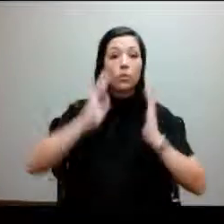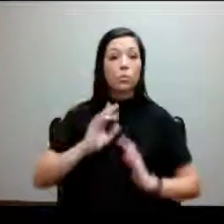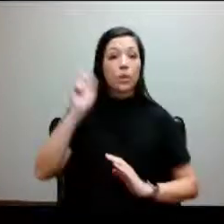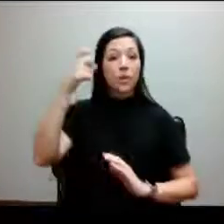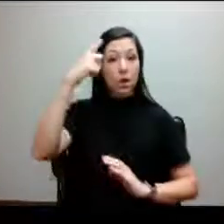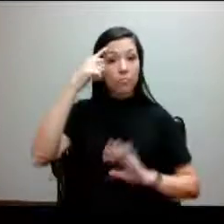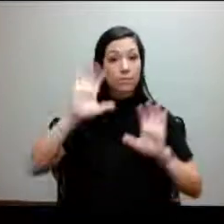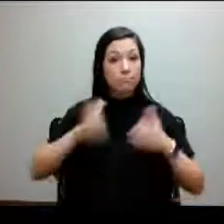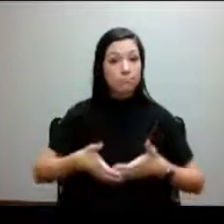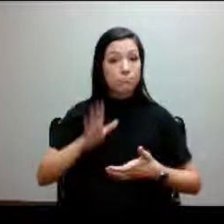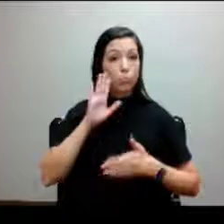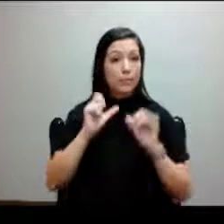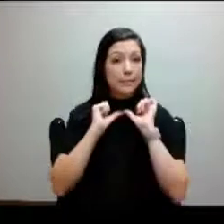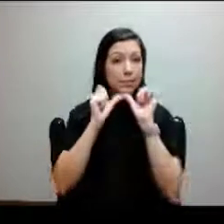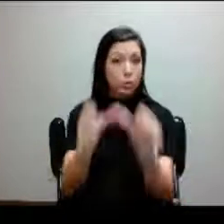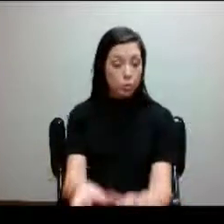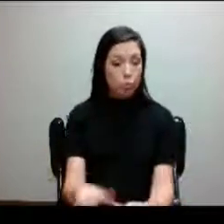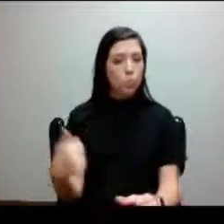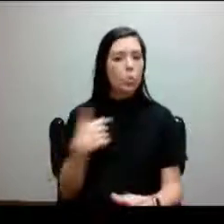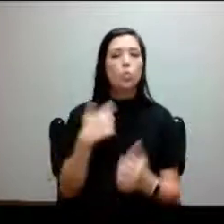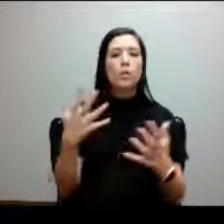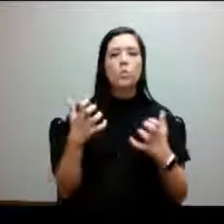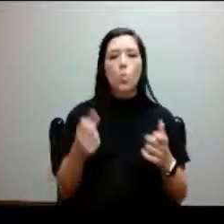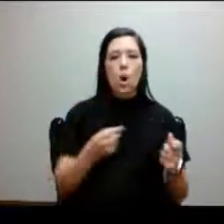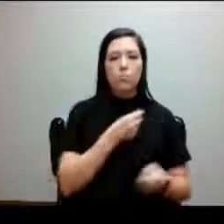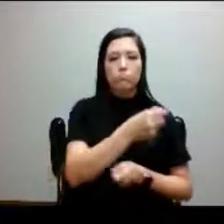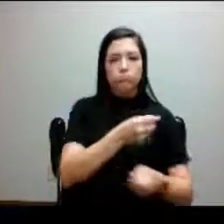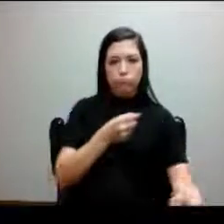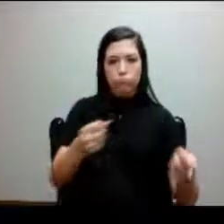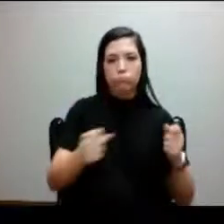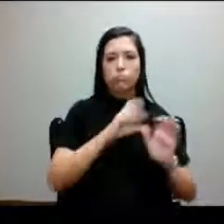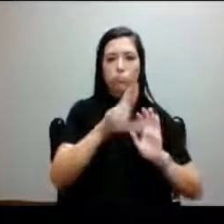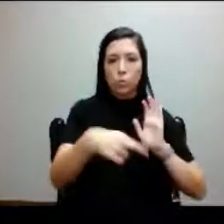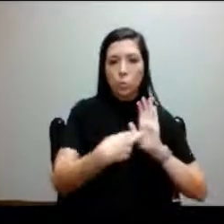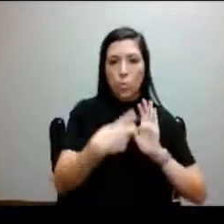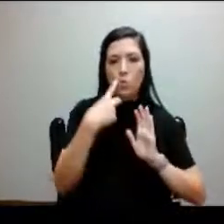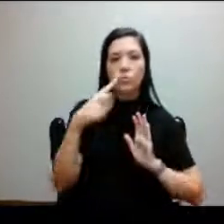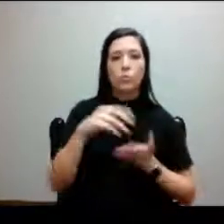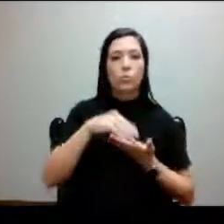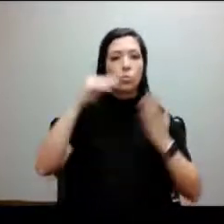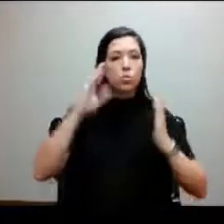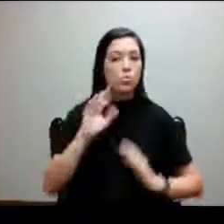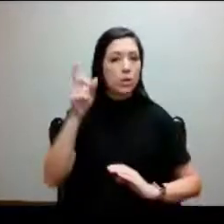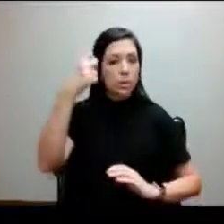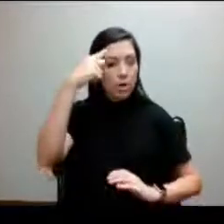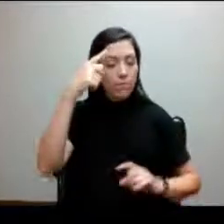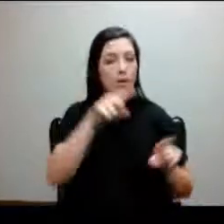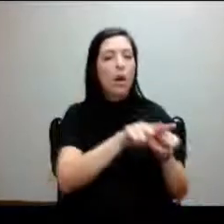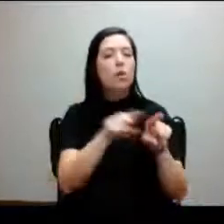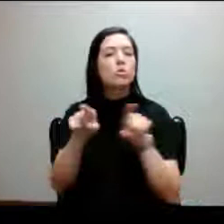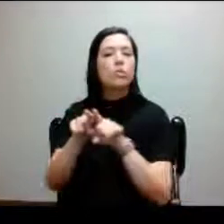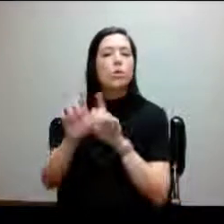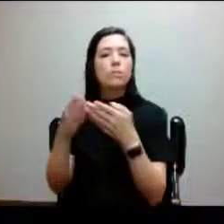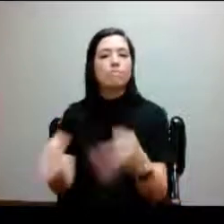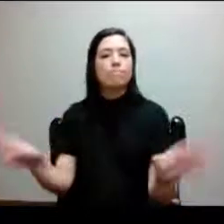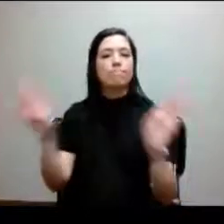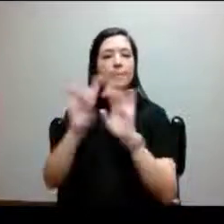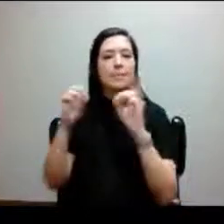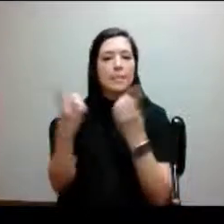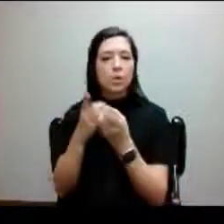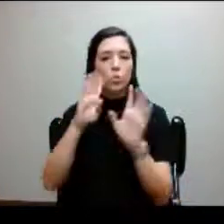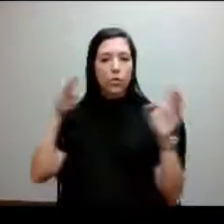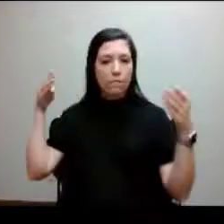And so we're currently looking to fill some roles within Student Government Association. But we're also have more of a district focus on our SGA.